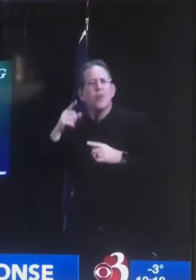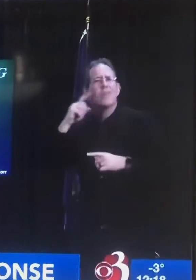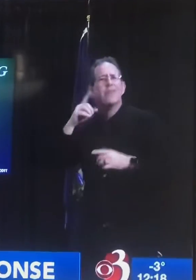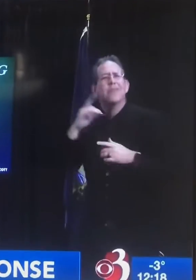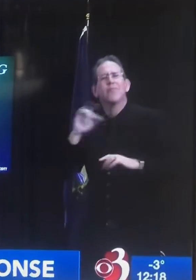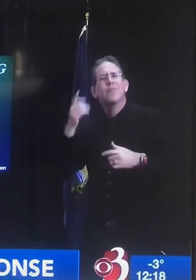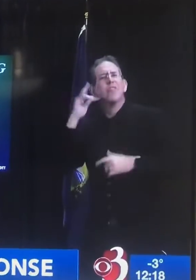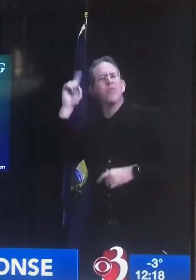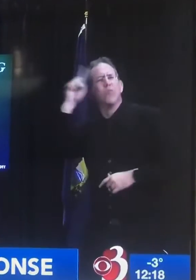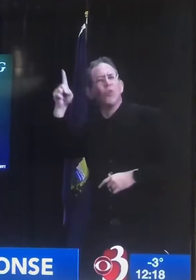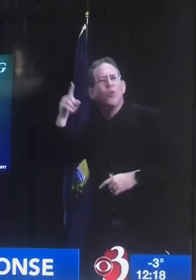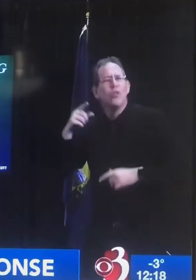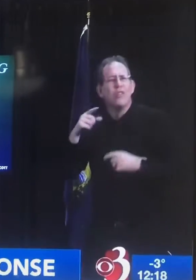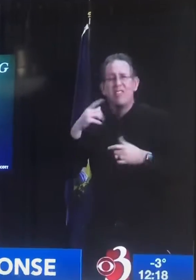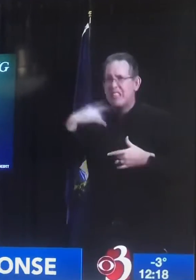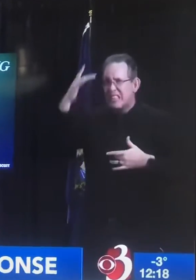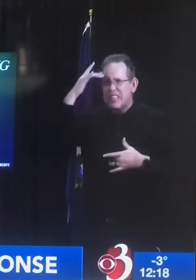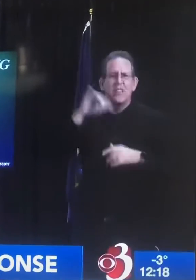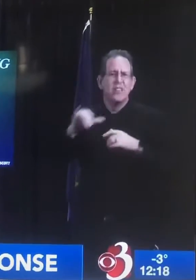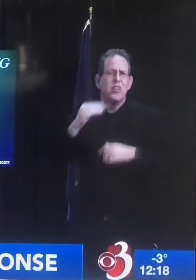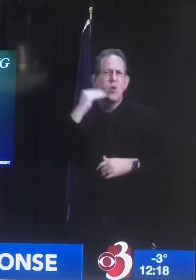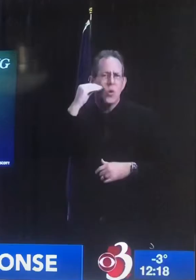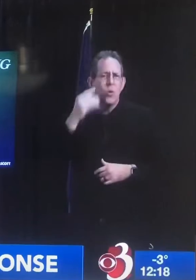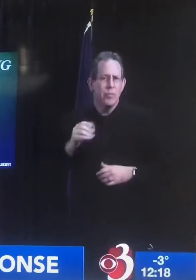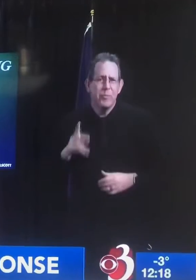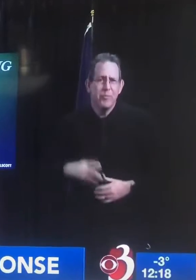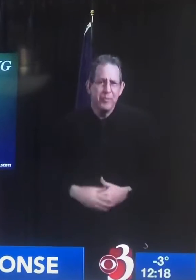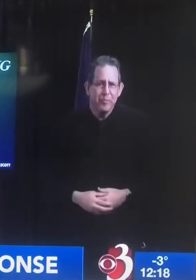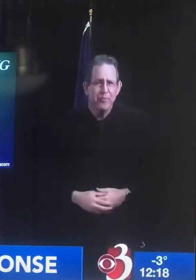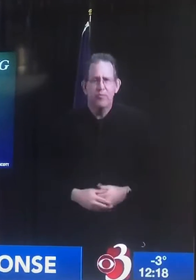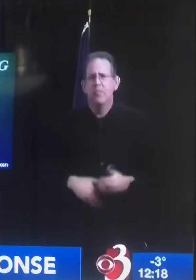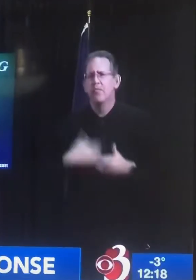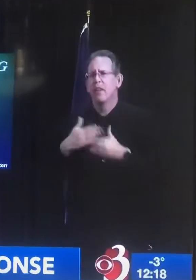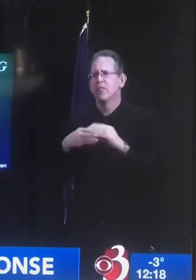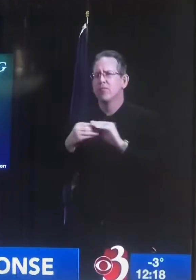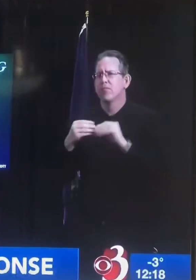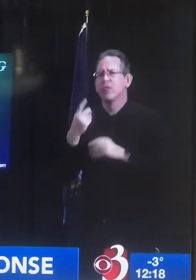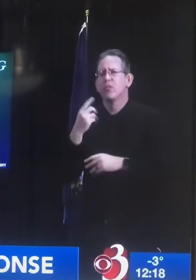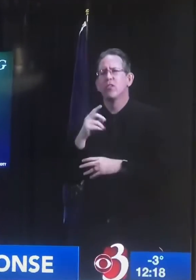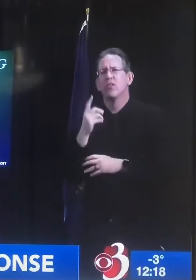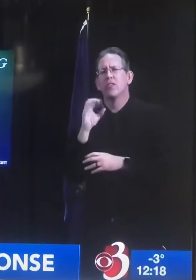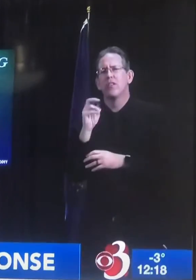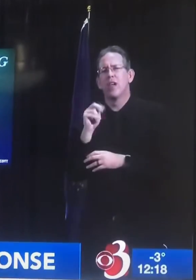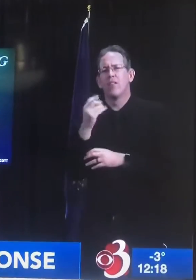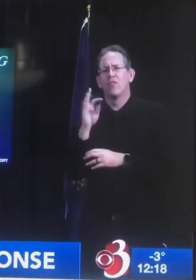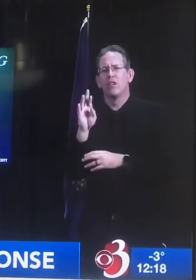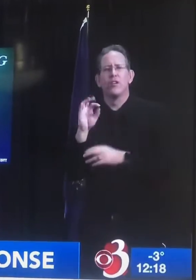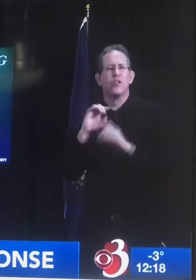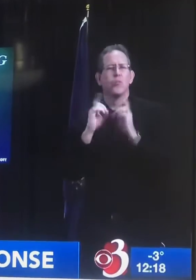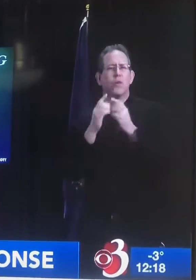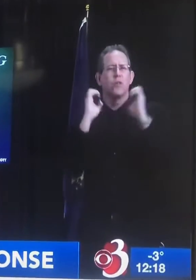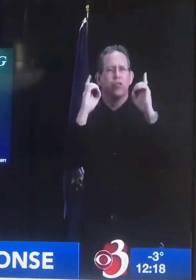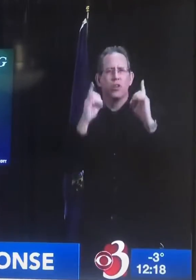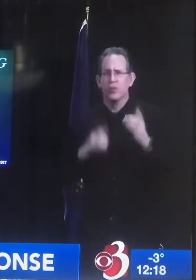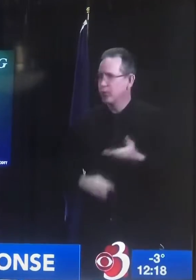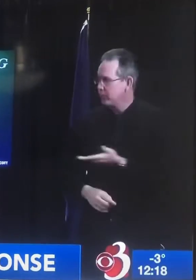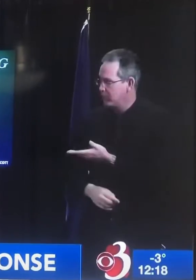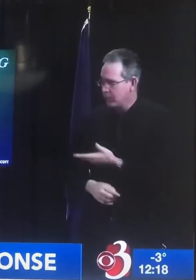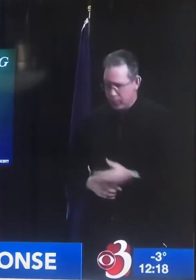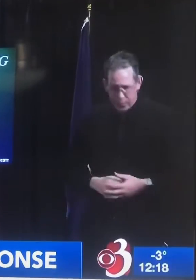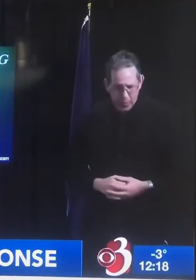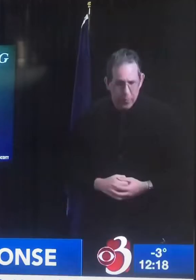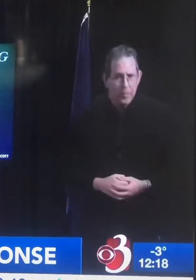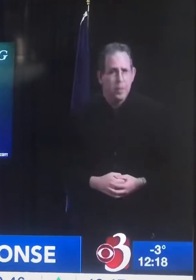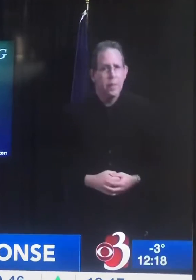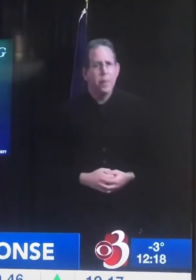know people have had- I've had three shots and I still got it. And I'm still spreading it. So that's